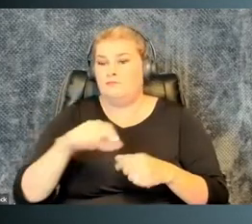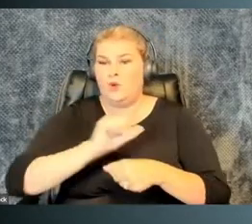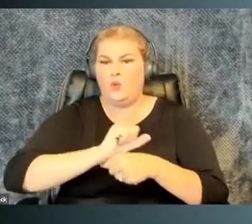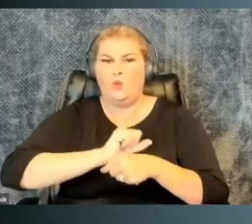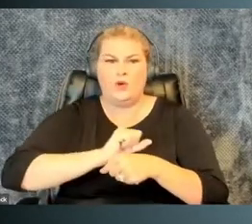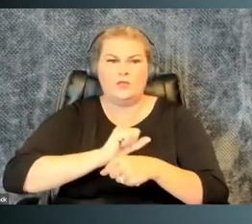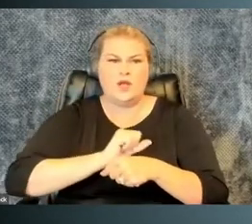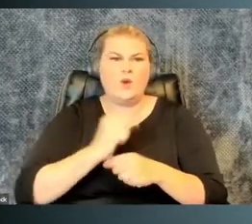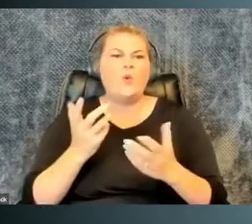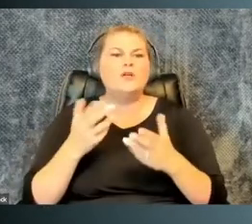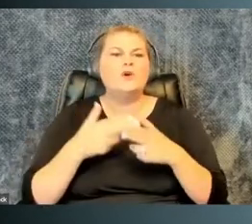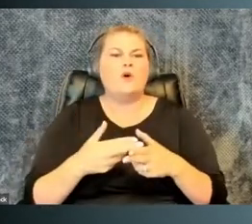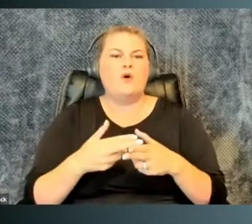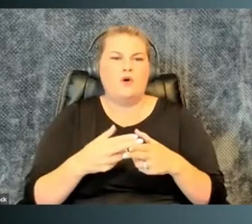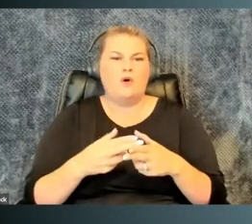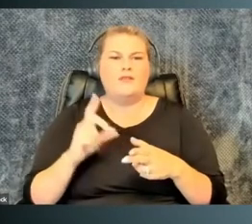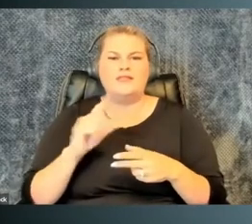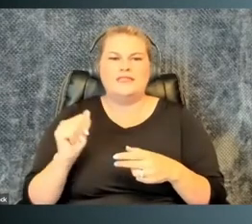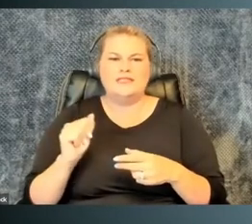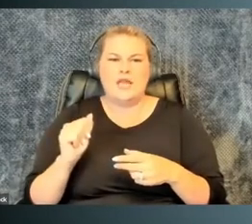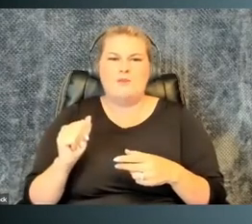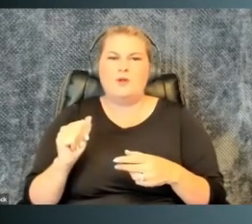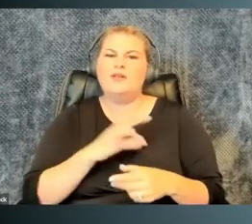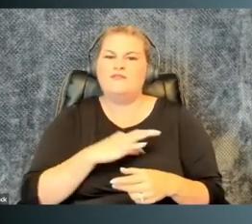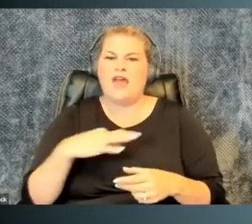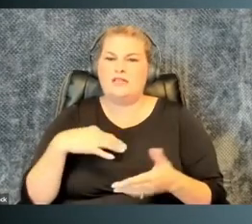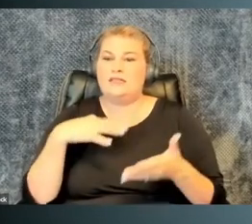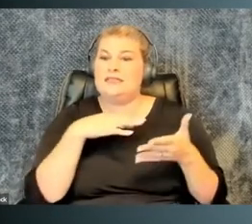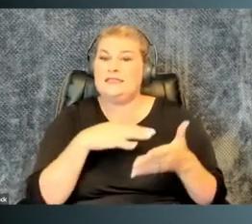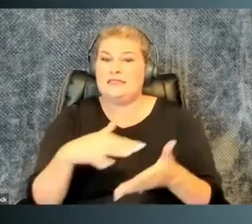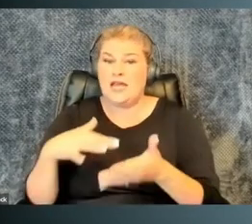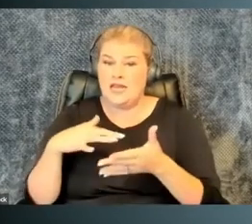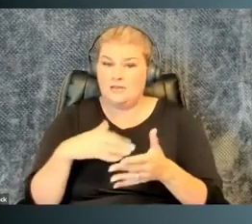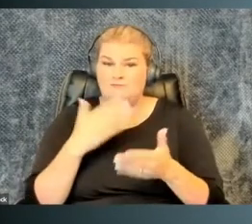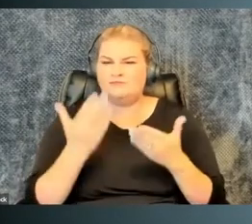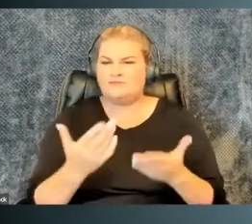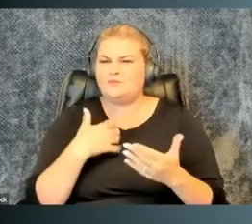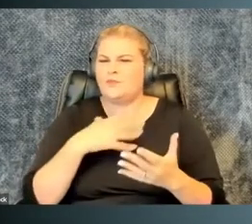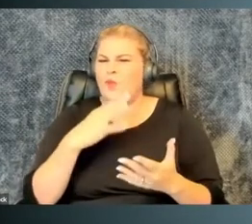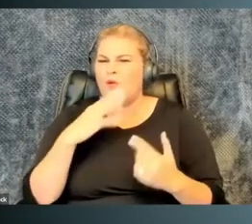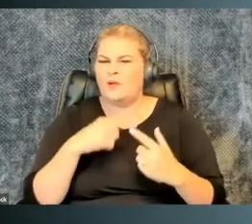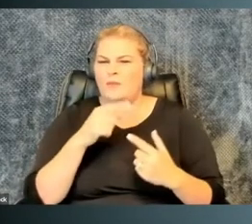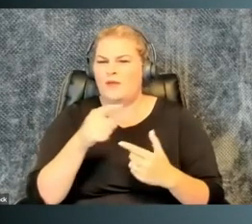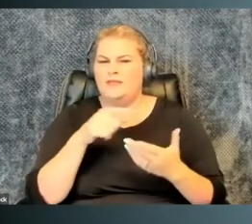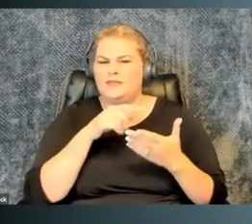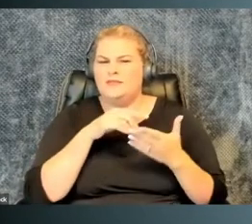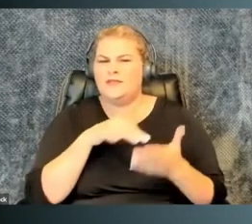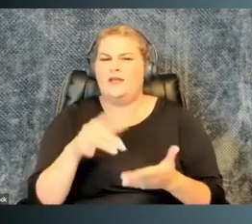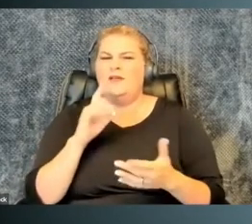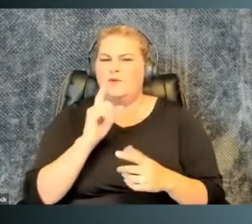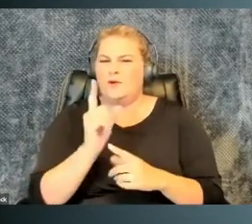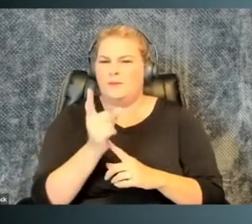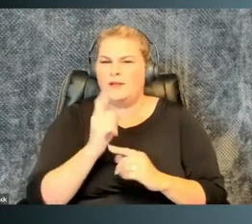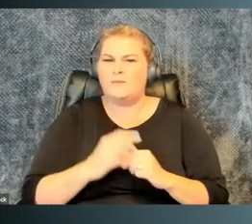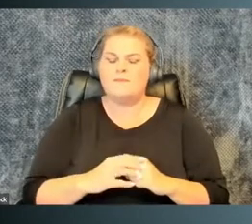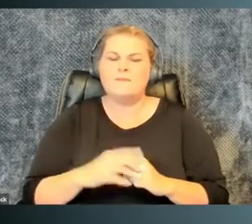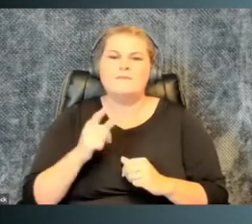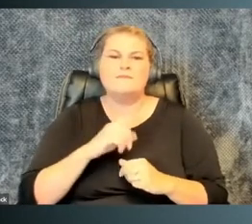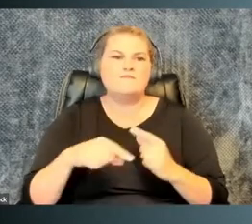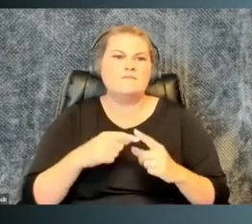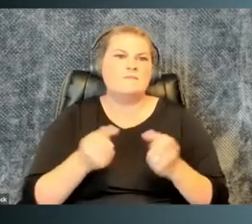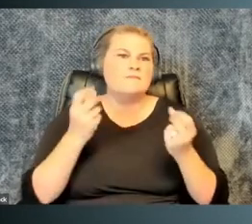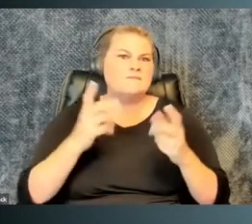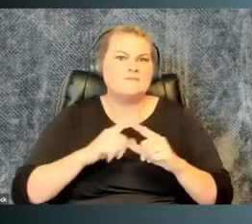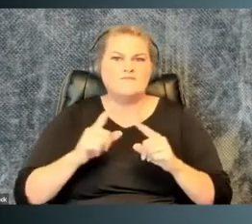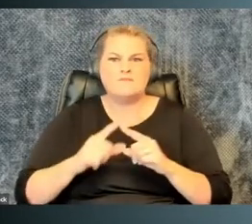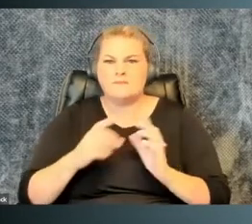-C-E, and others who have worked on what's called the Disabled Faculty Study. I want to talk about the study for just